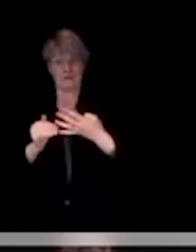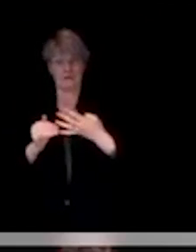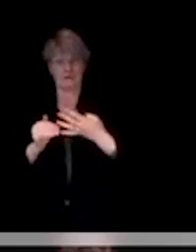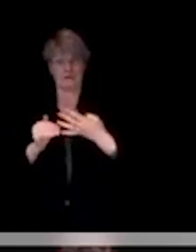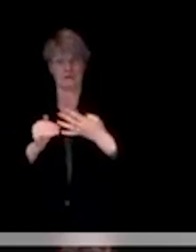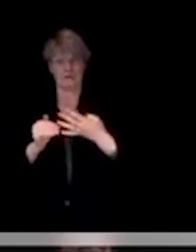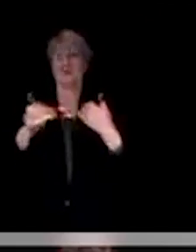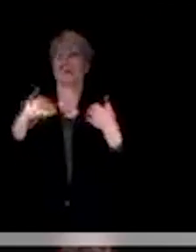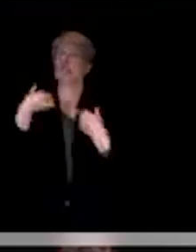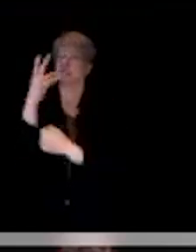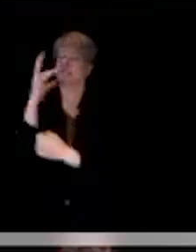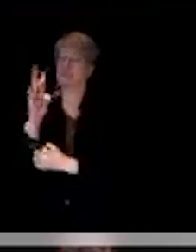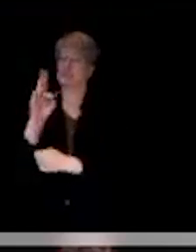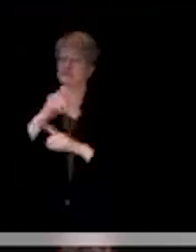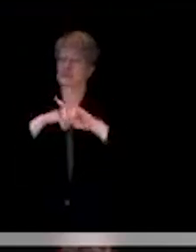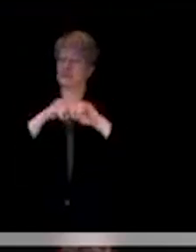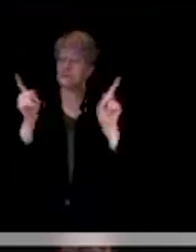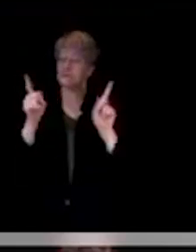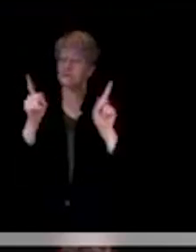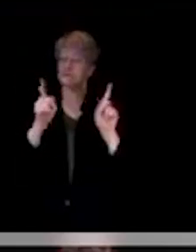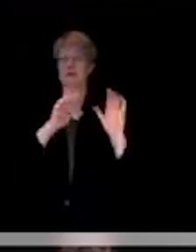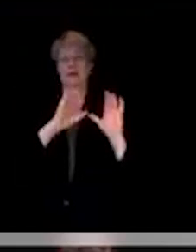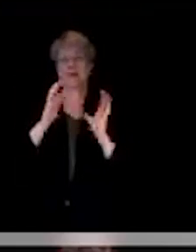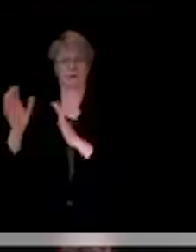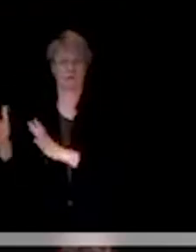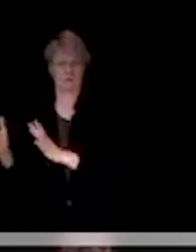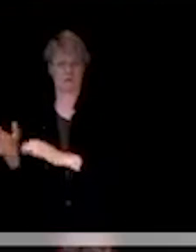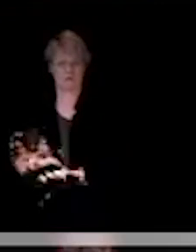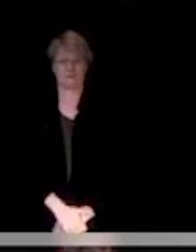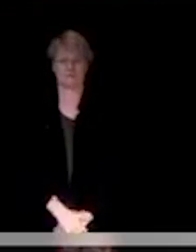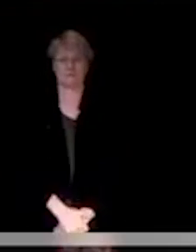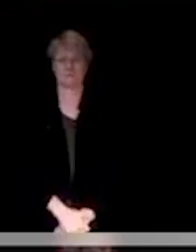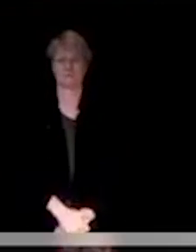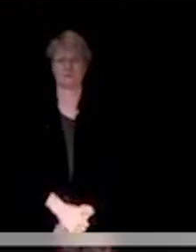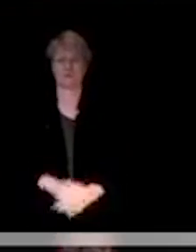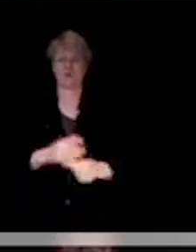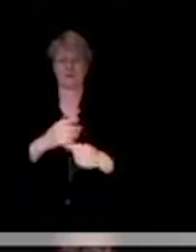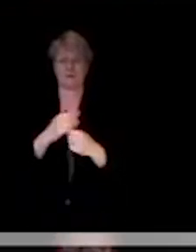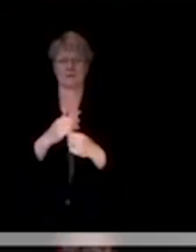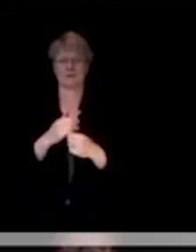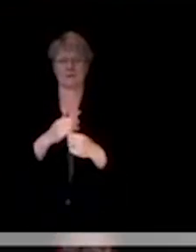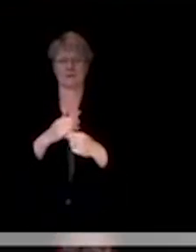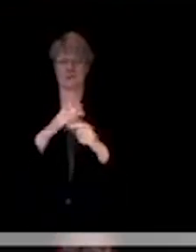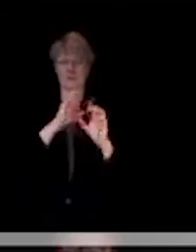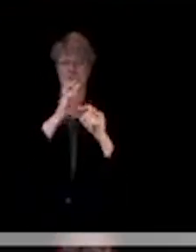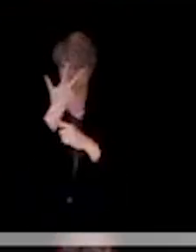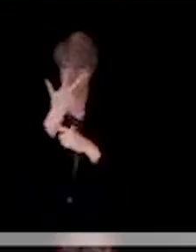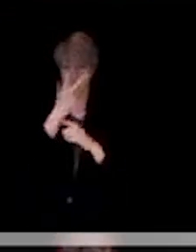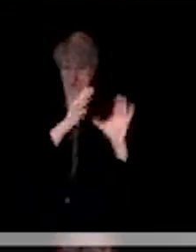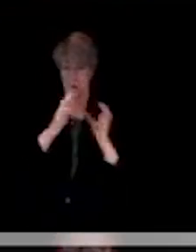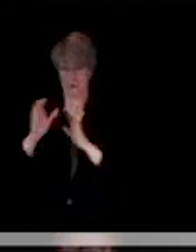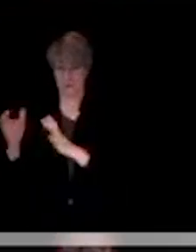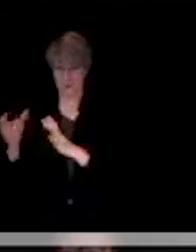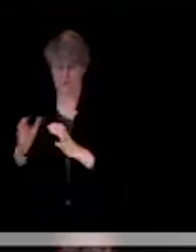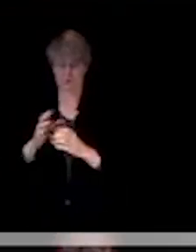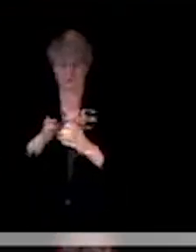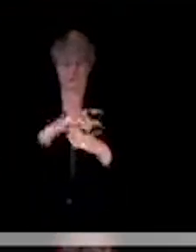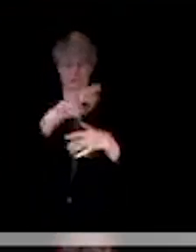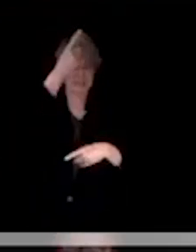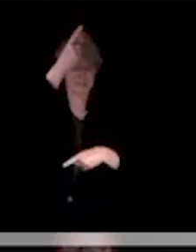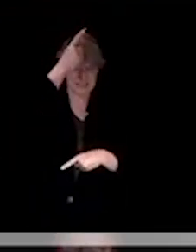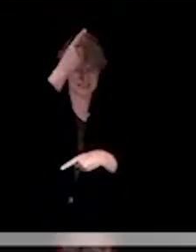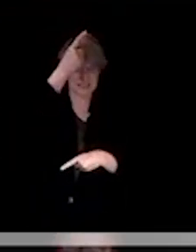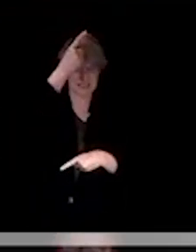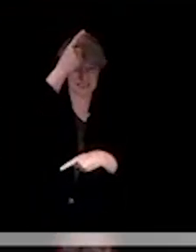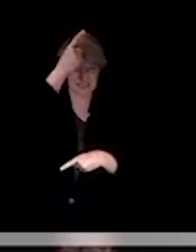indicators across three different categories. And those categories include disease status. That measures things including case rates